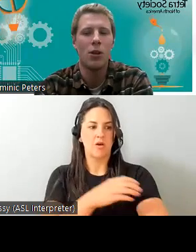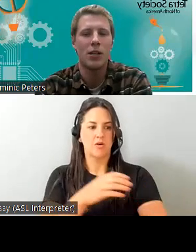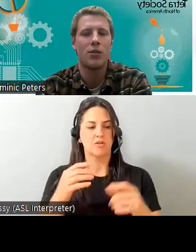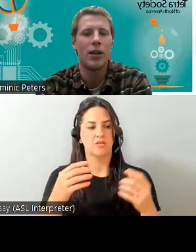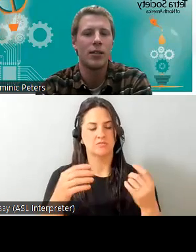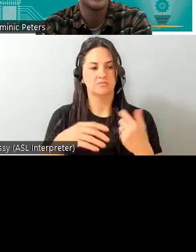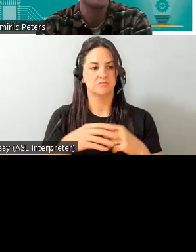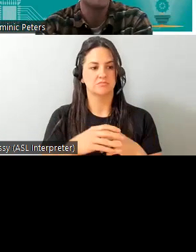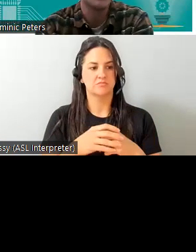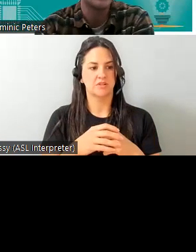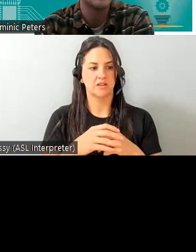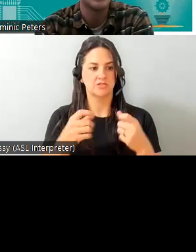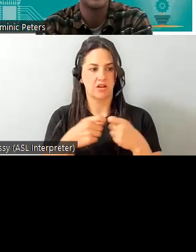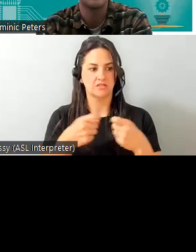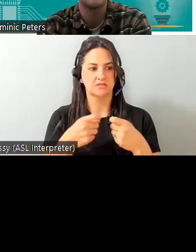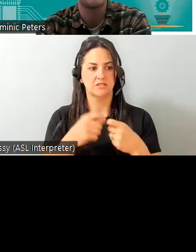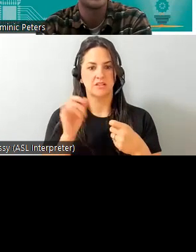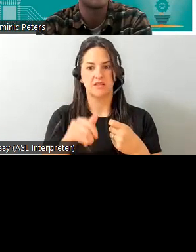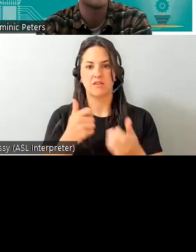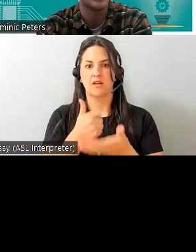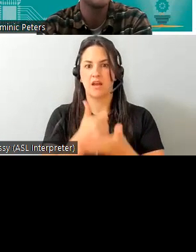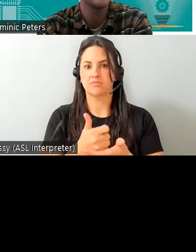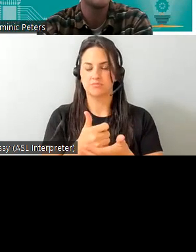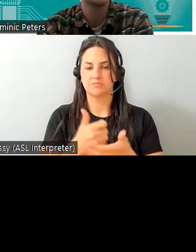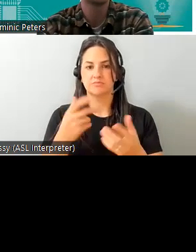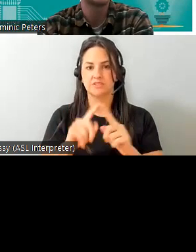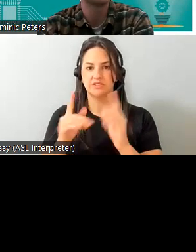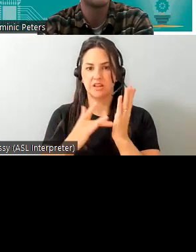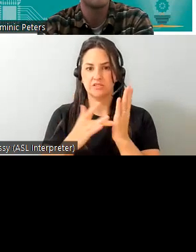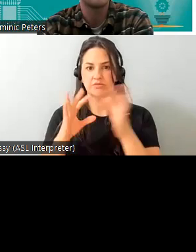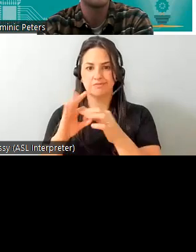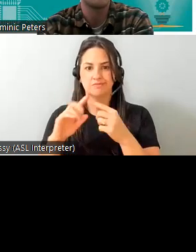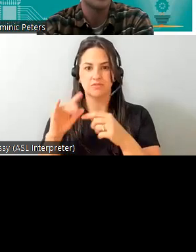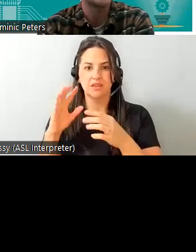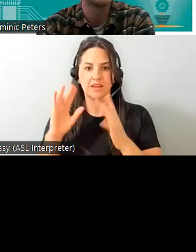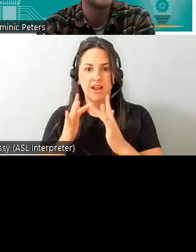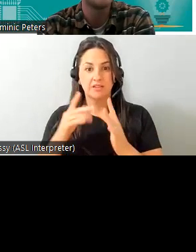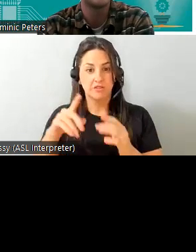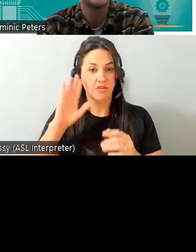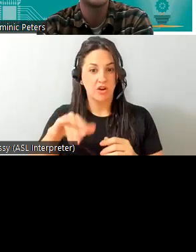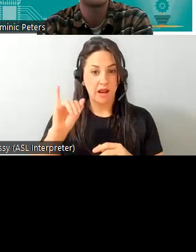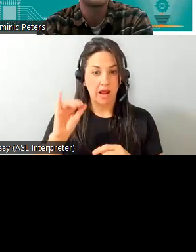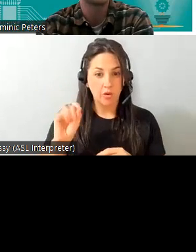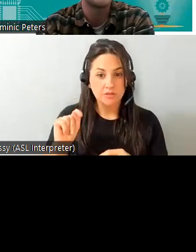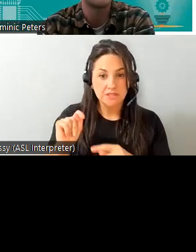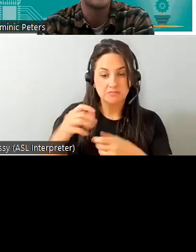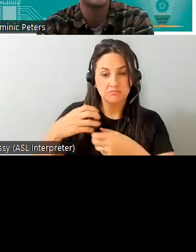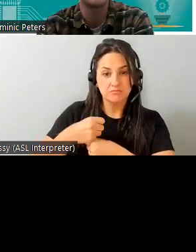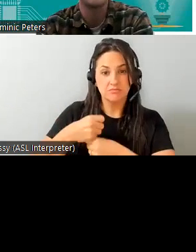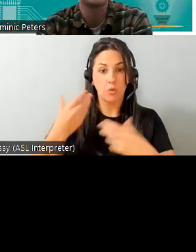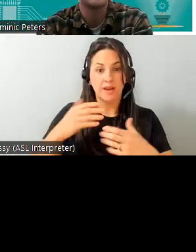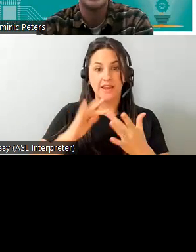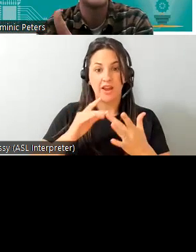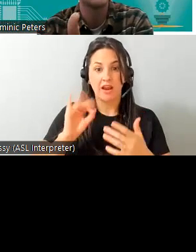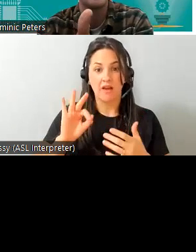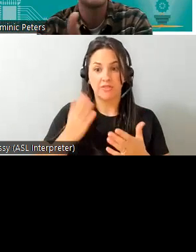more complex devices that could remain connected to the internet at all times you guys might have heard the term iot which stands for internet of things